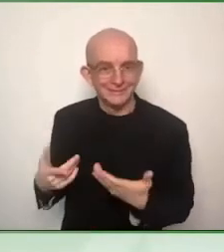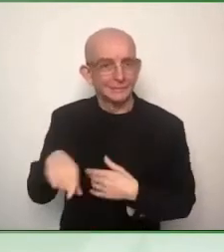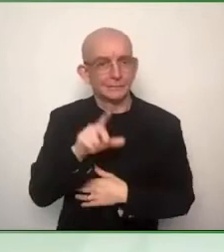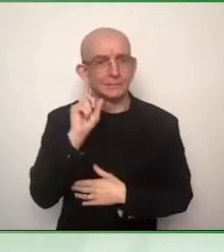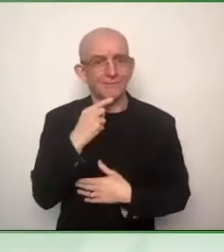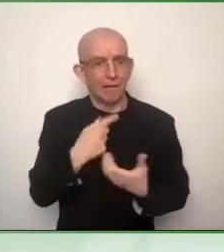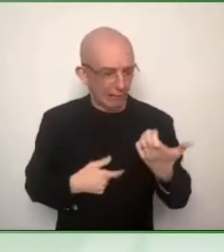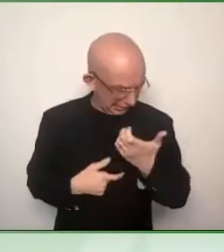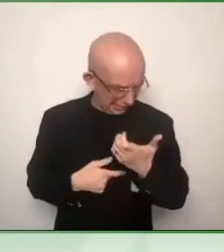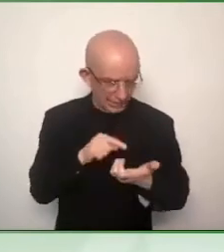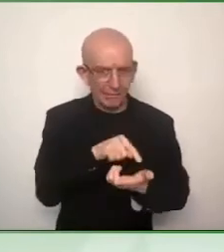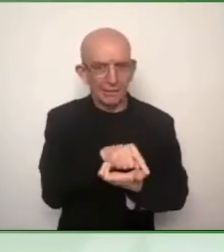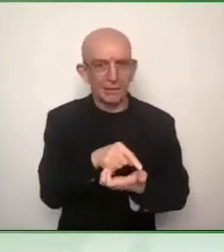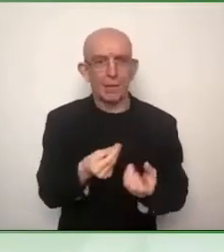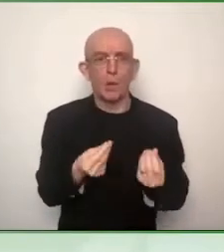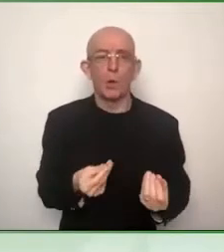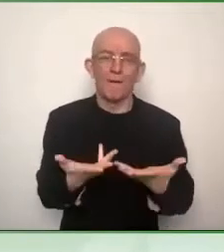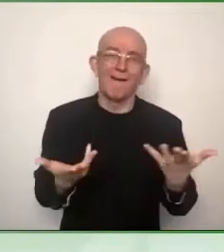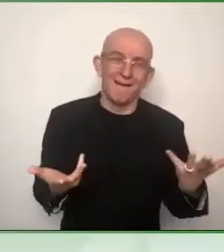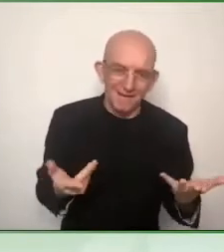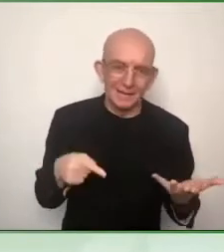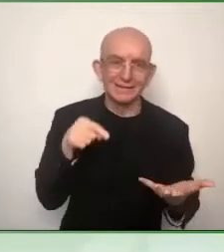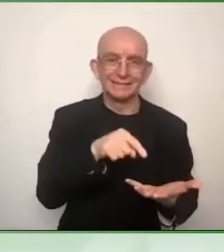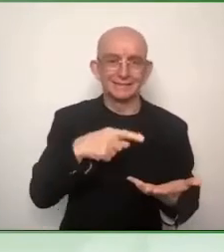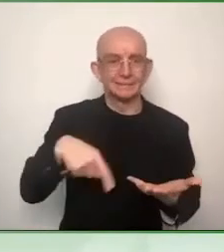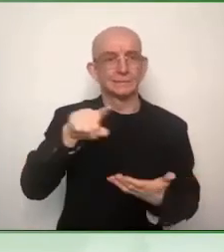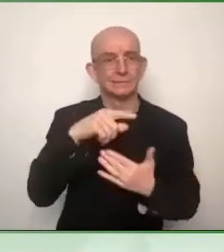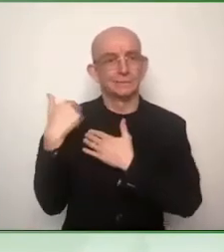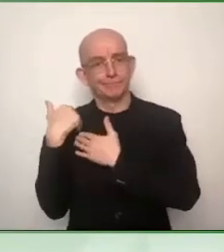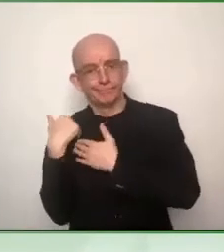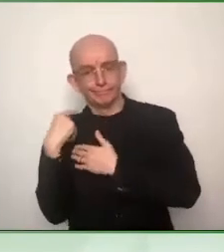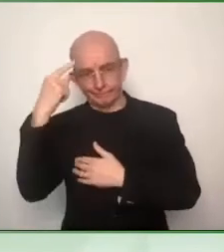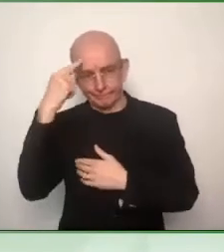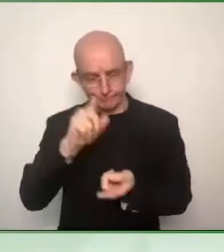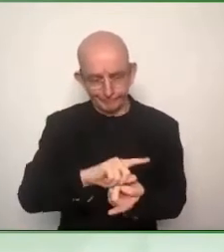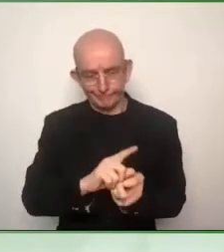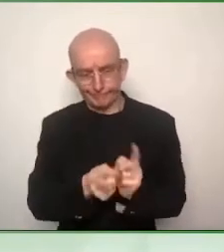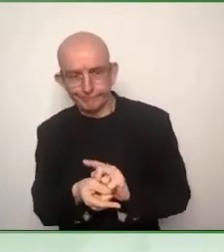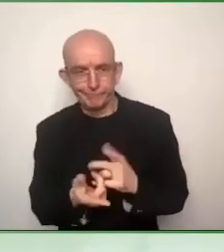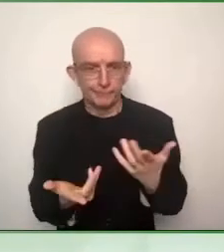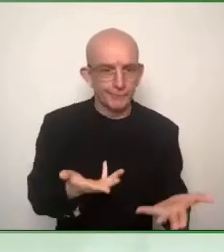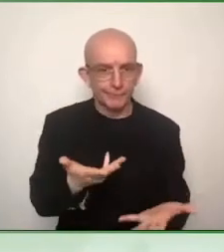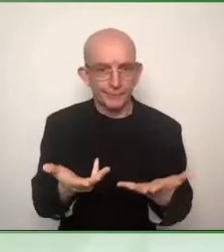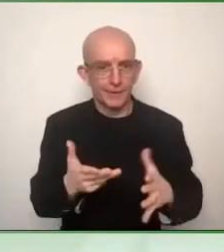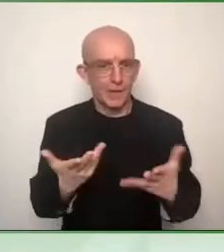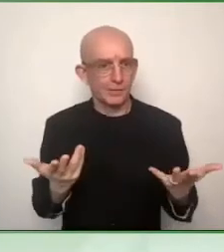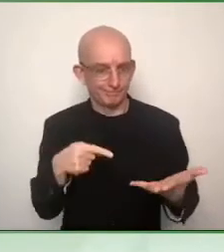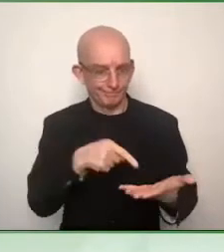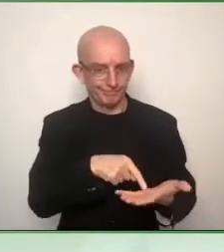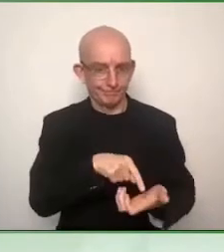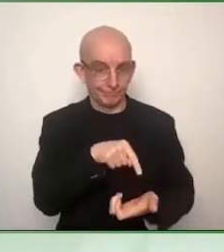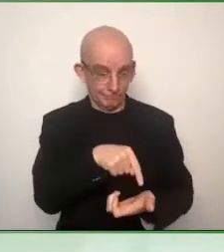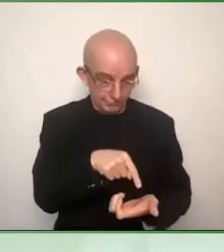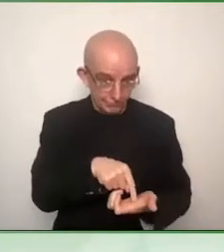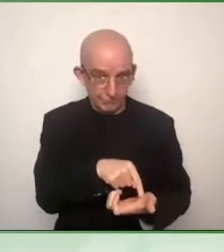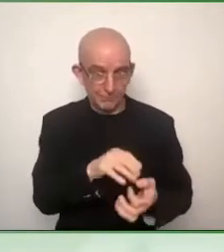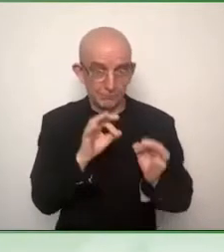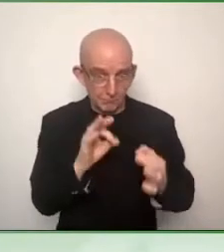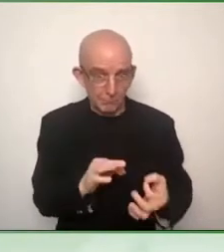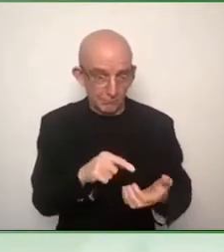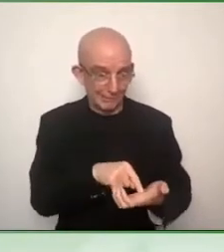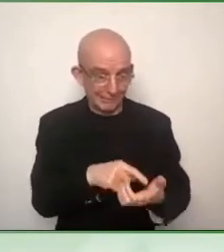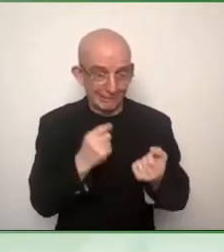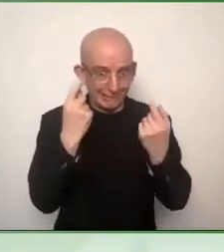that really the telephone is accessible and you can really call 112. But it also puts obligations on the public authorities,